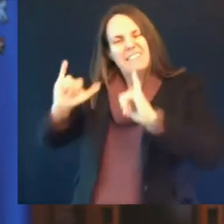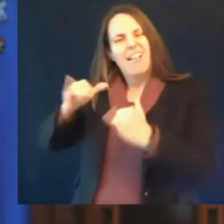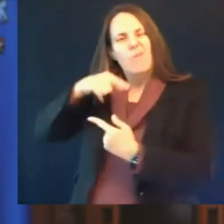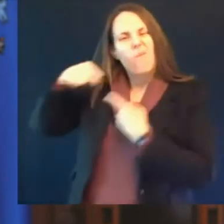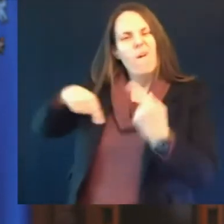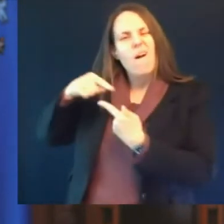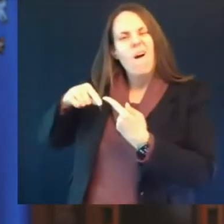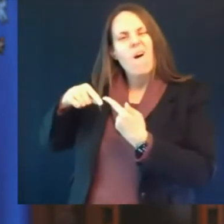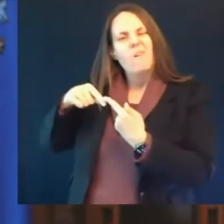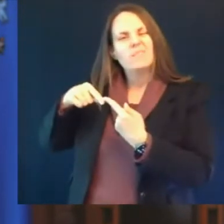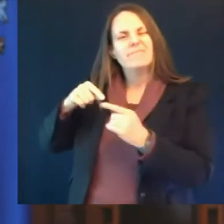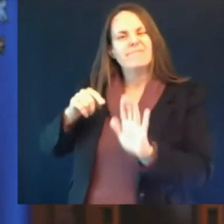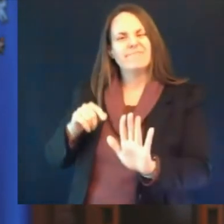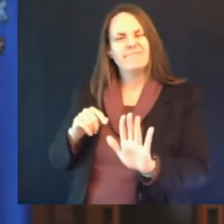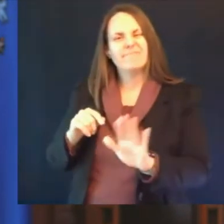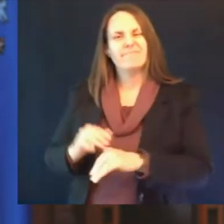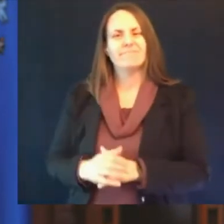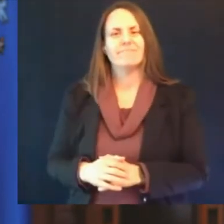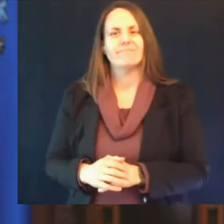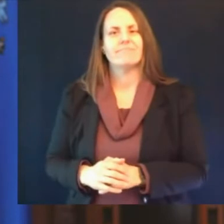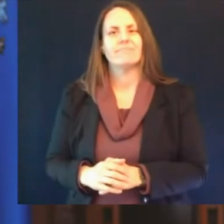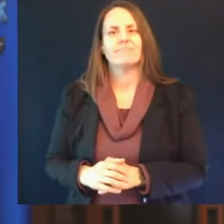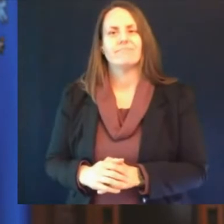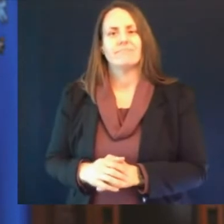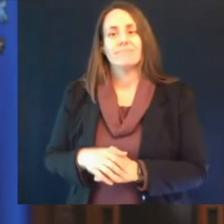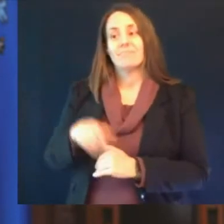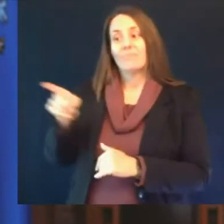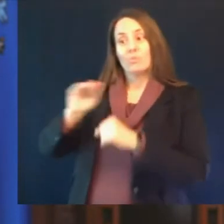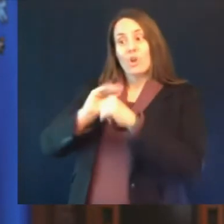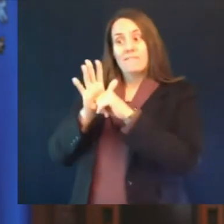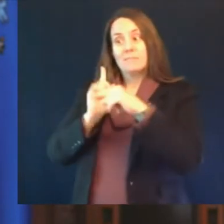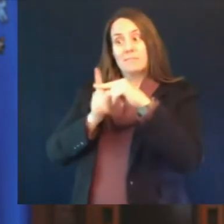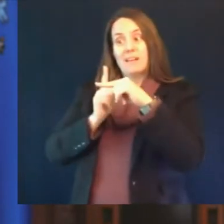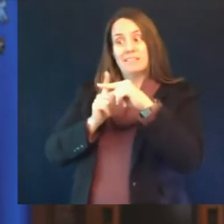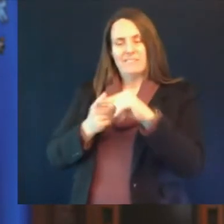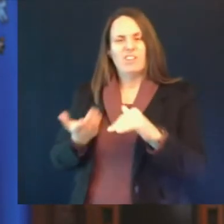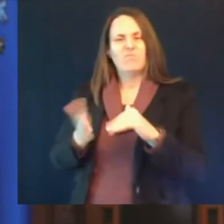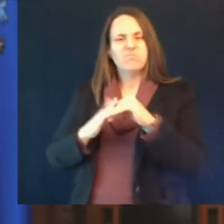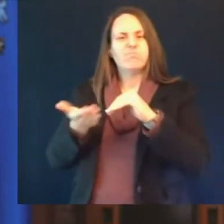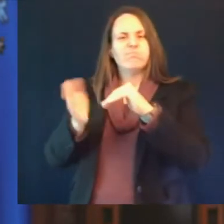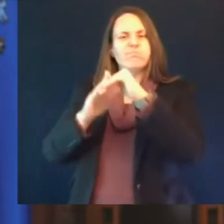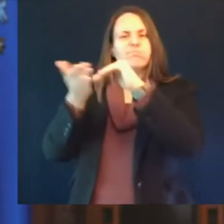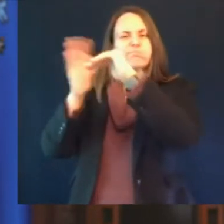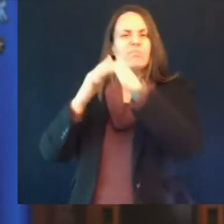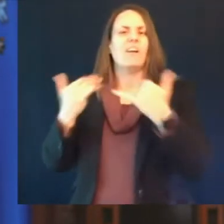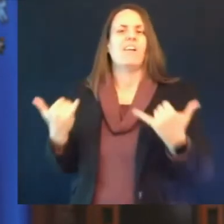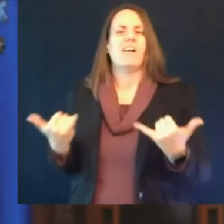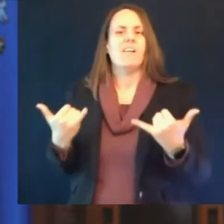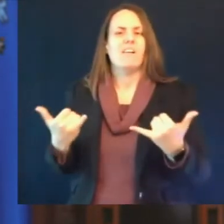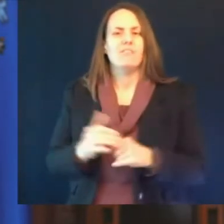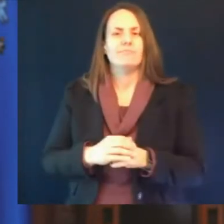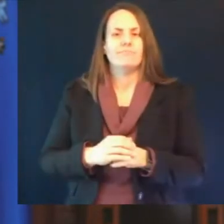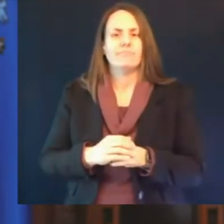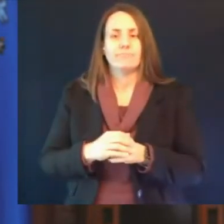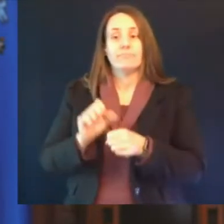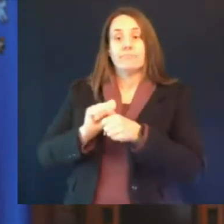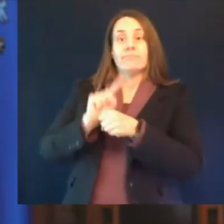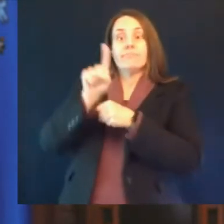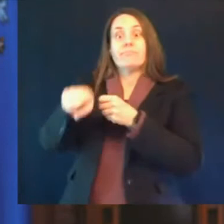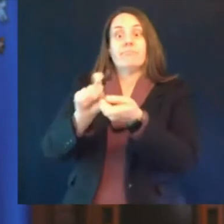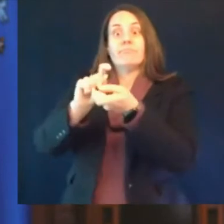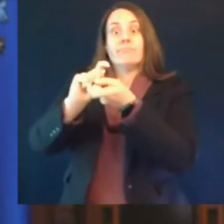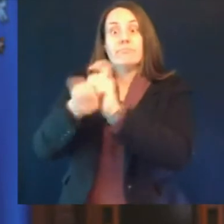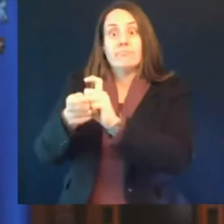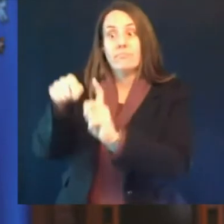and variants that are more transmissible are spreading rampantly so please continue to be